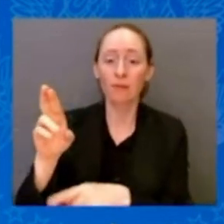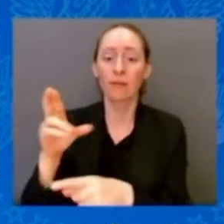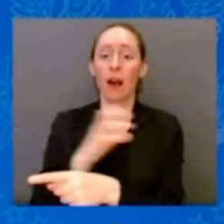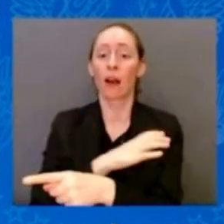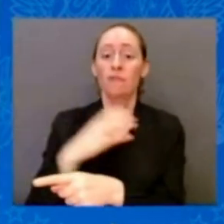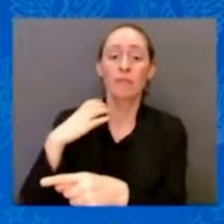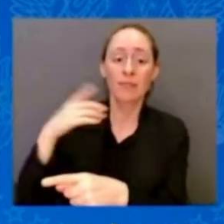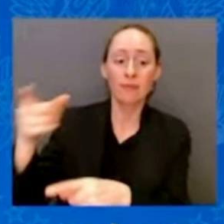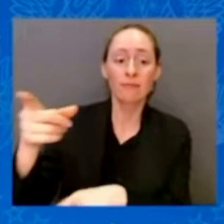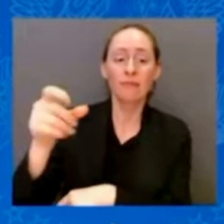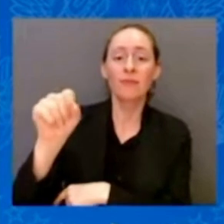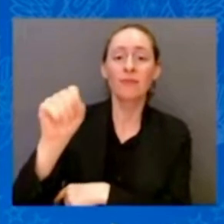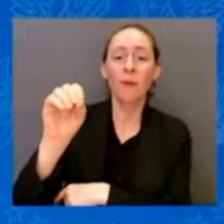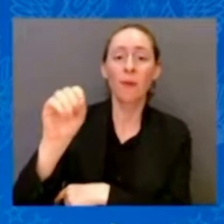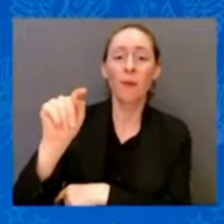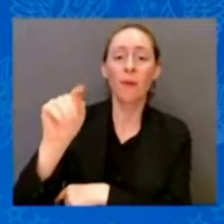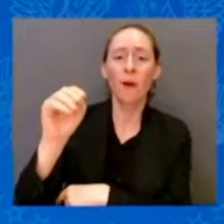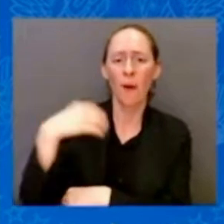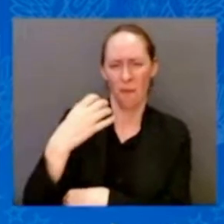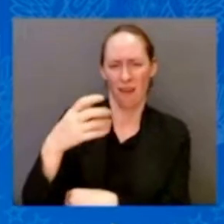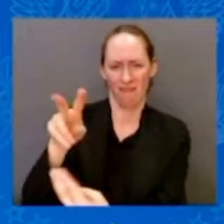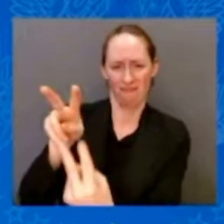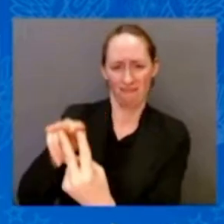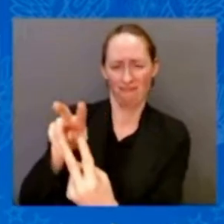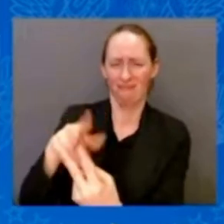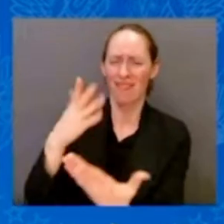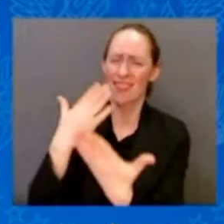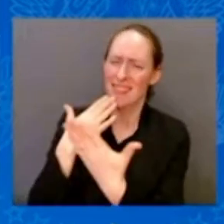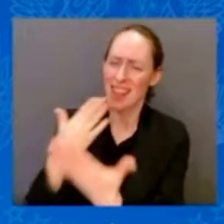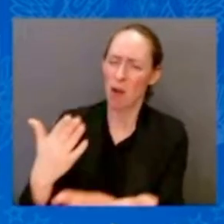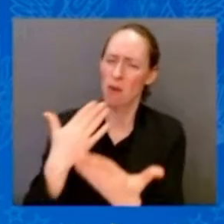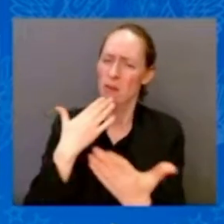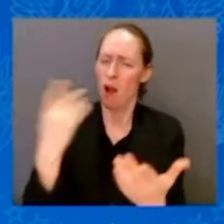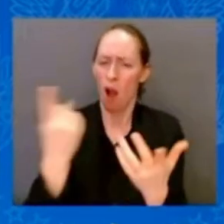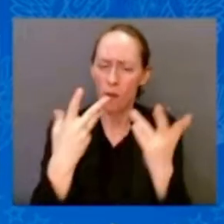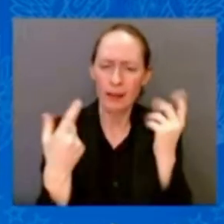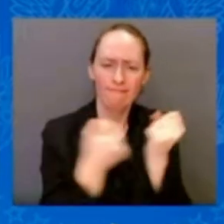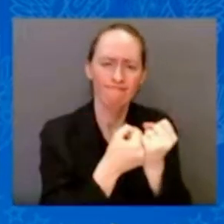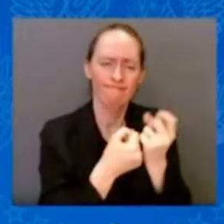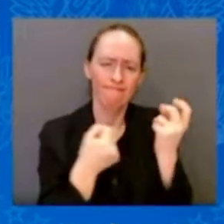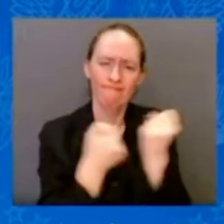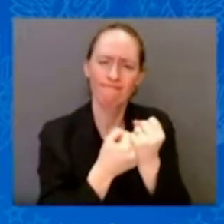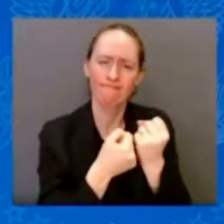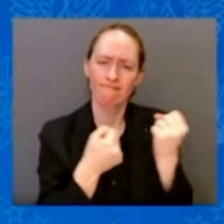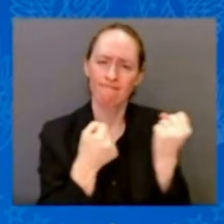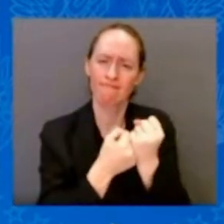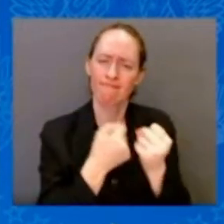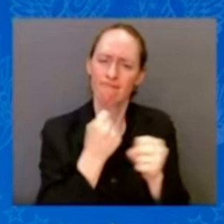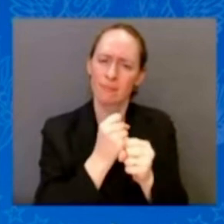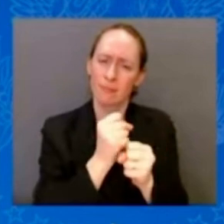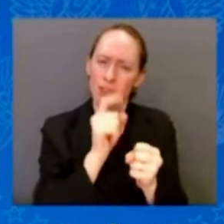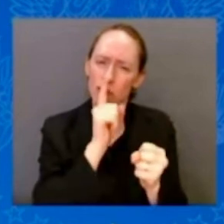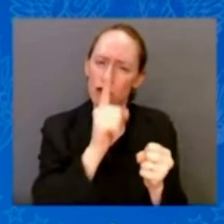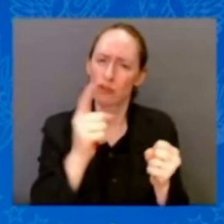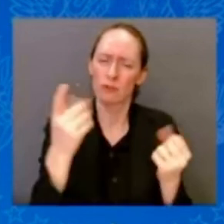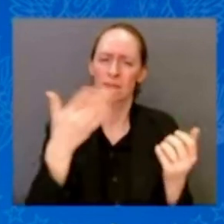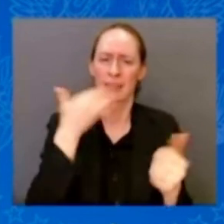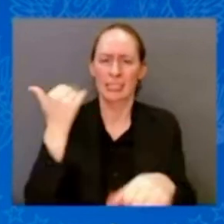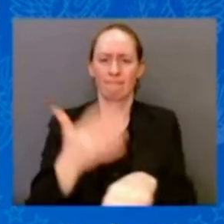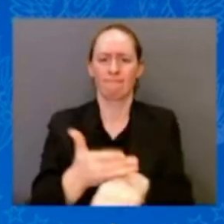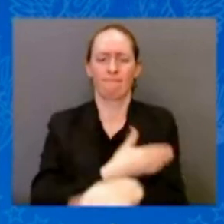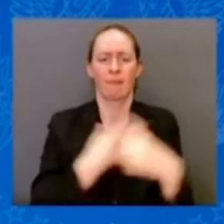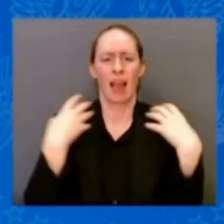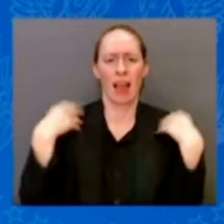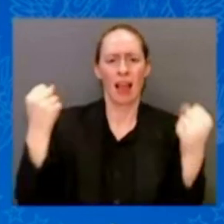And two champions for opportunity, healthcare, and a safer climate for the people of Florida. I can't stand here and not tell you how much I